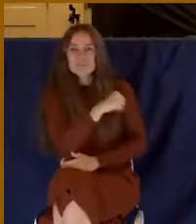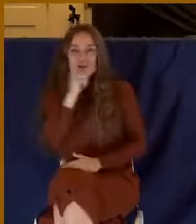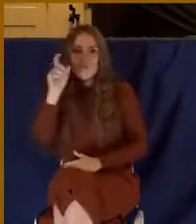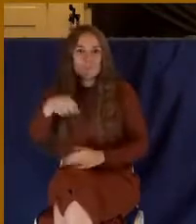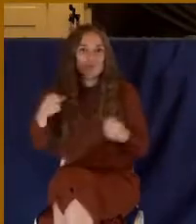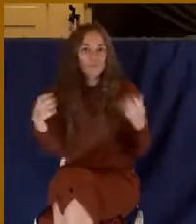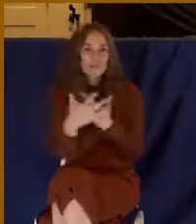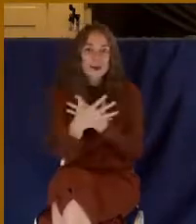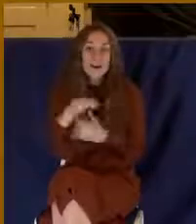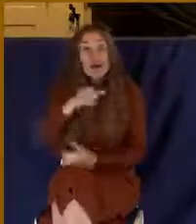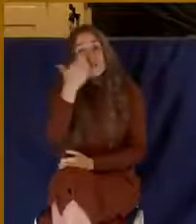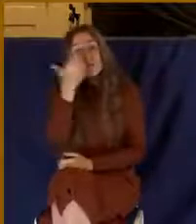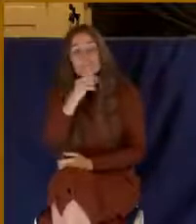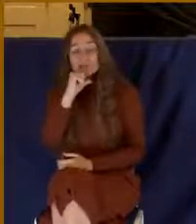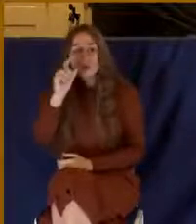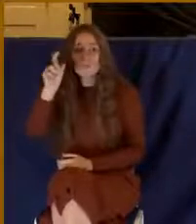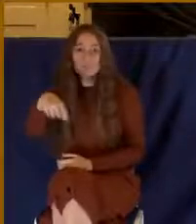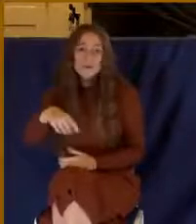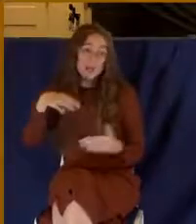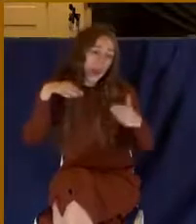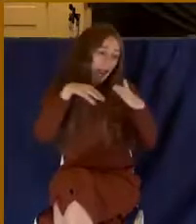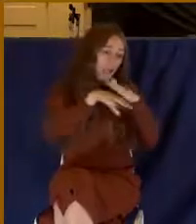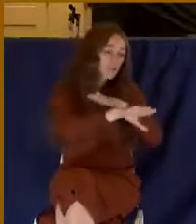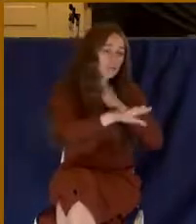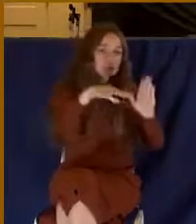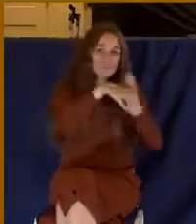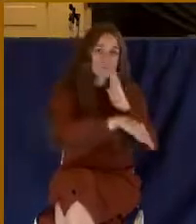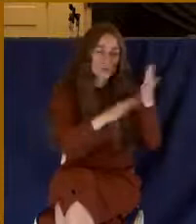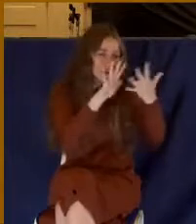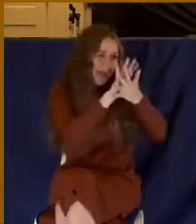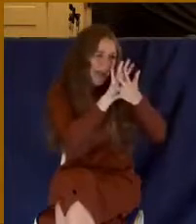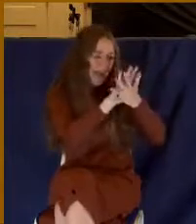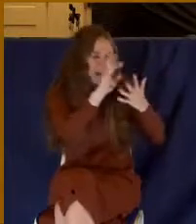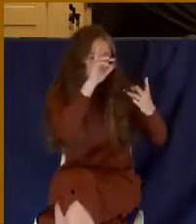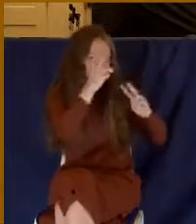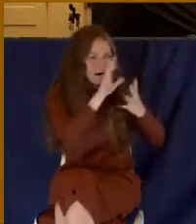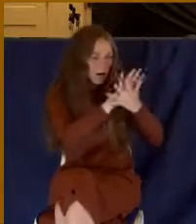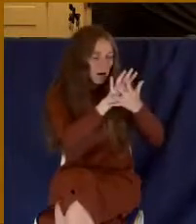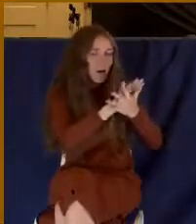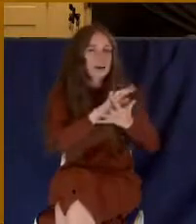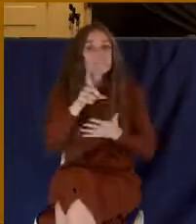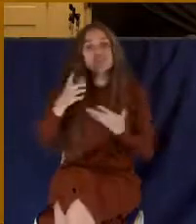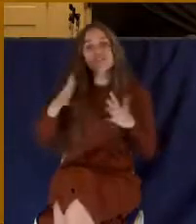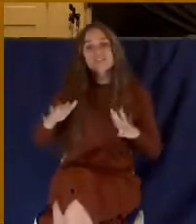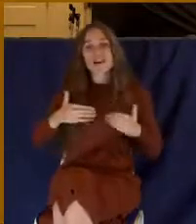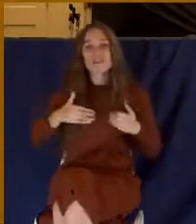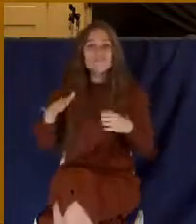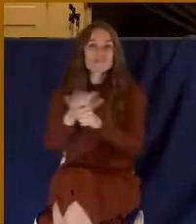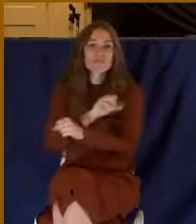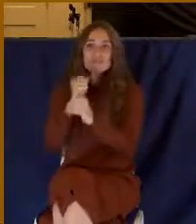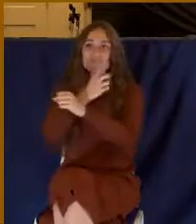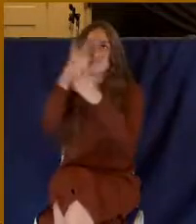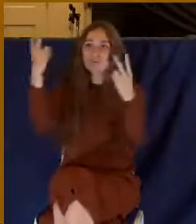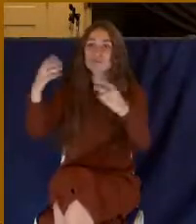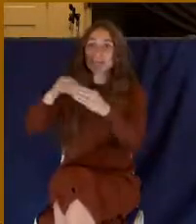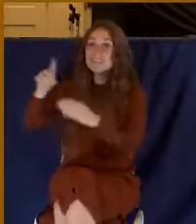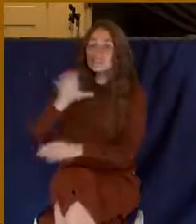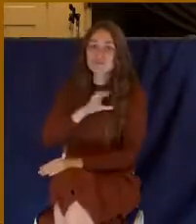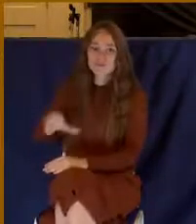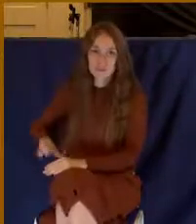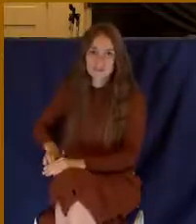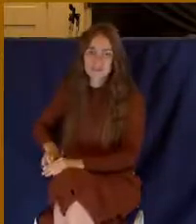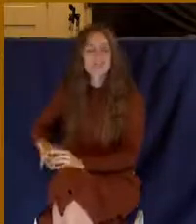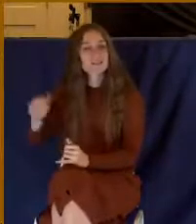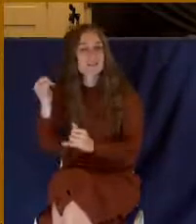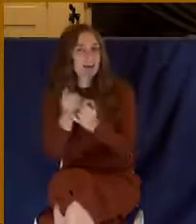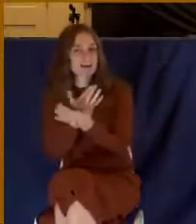enter back into the shadows. You have been given total victory in Christ. Let me give you the last